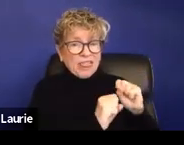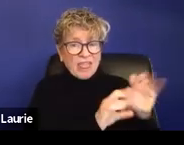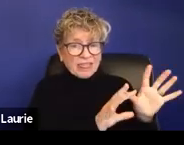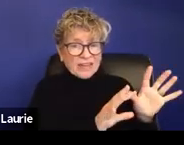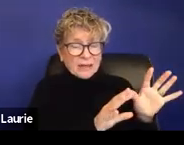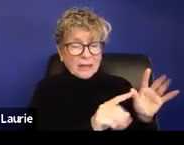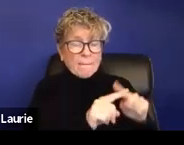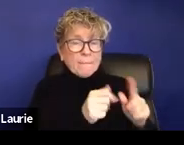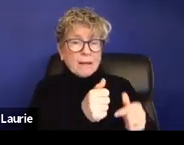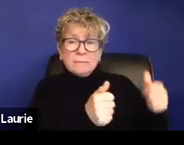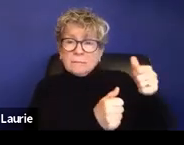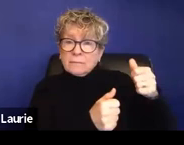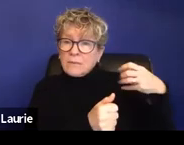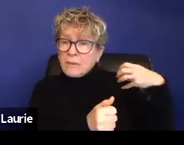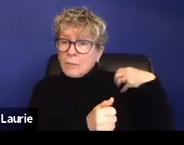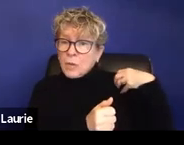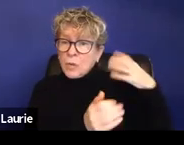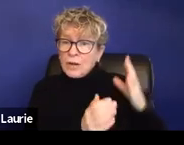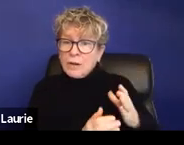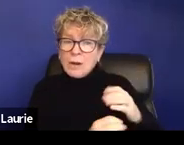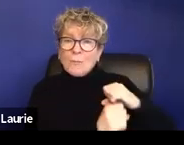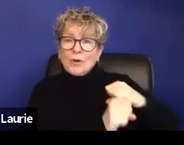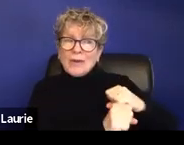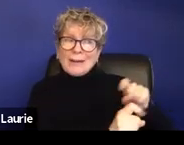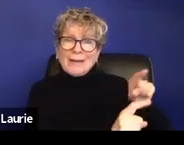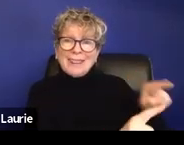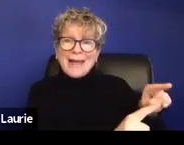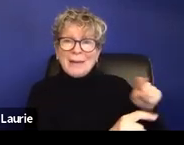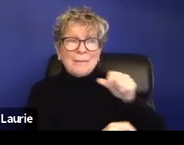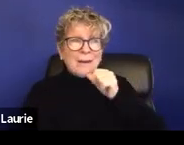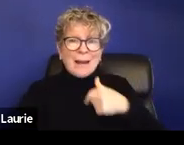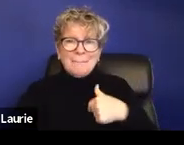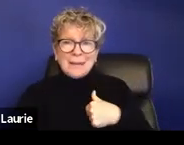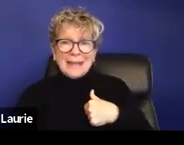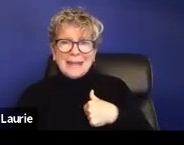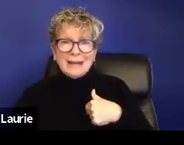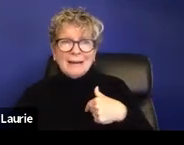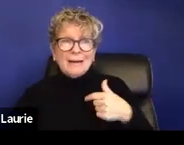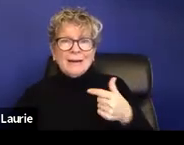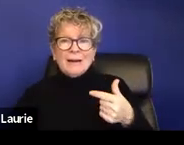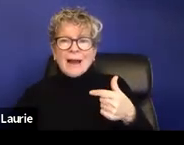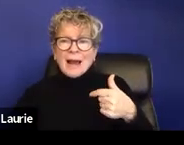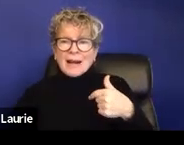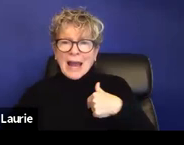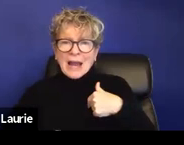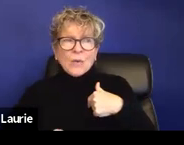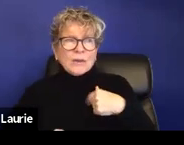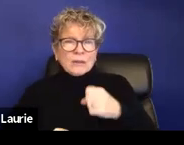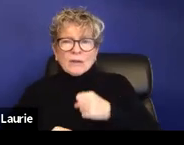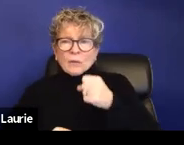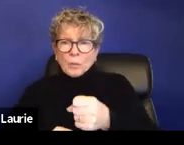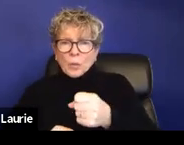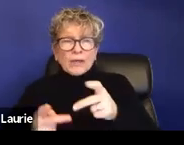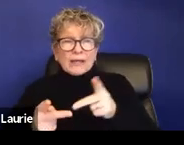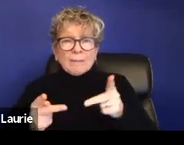my employer really protected them, um, and put me in a place that made me vulnerable to that